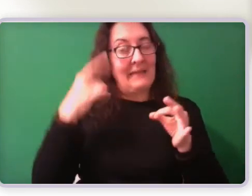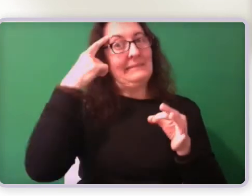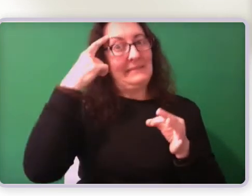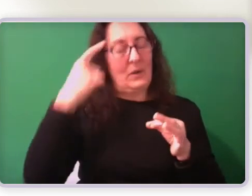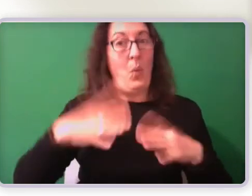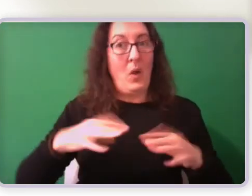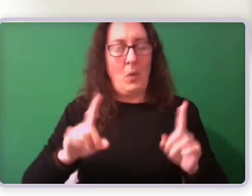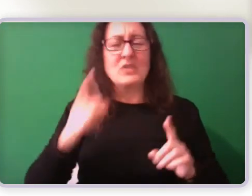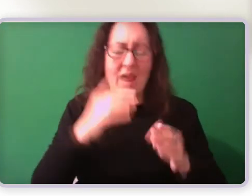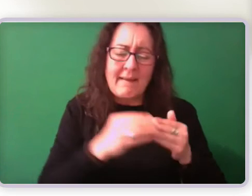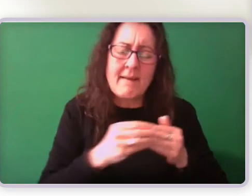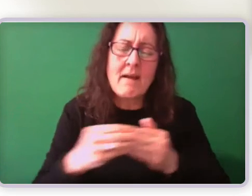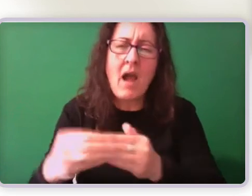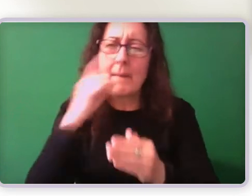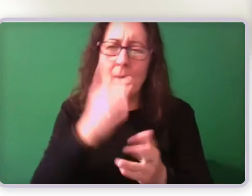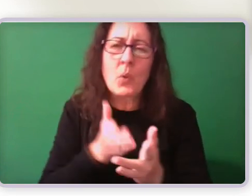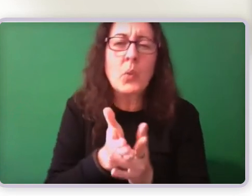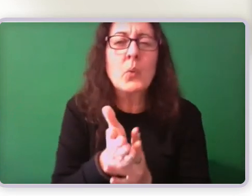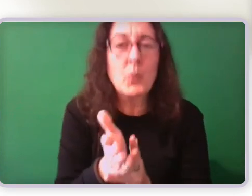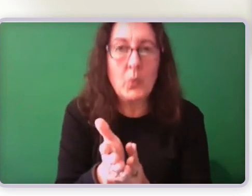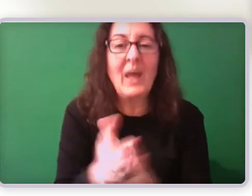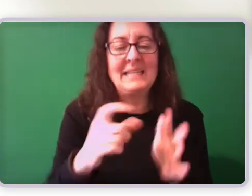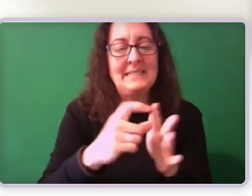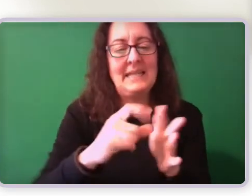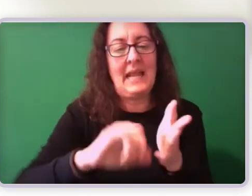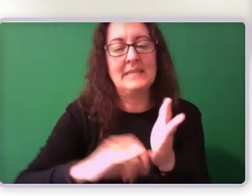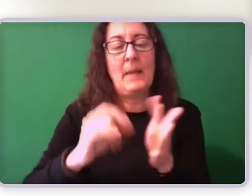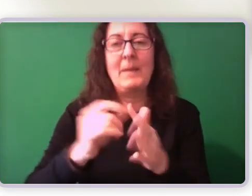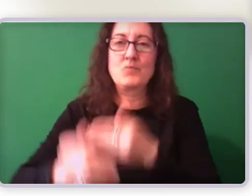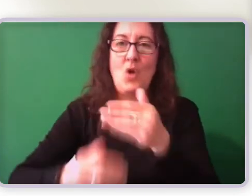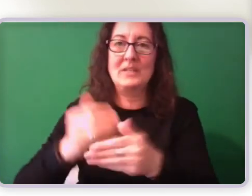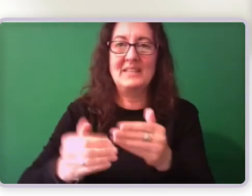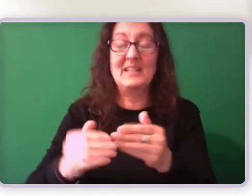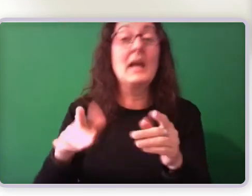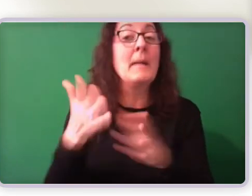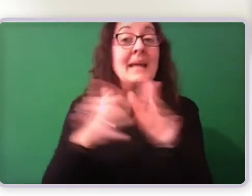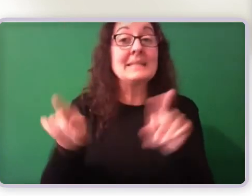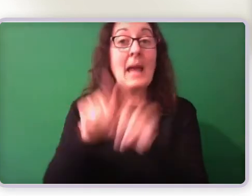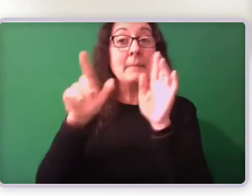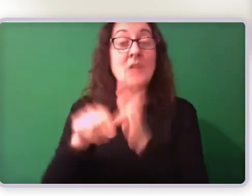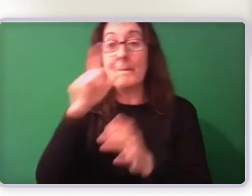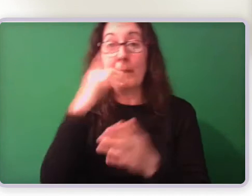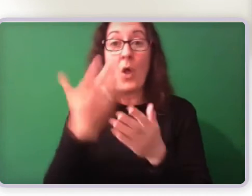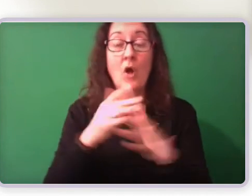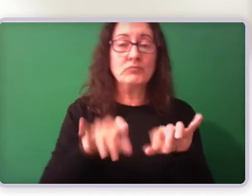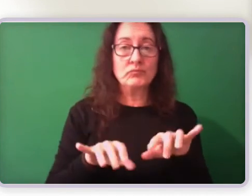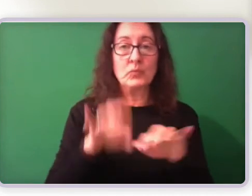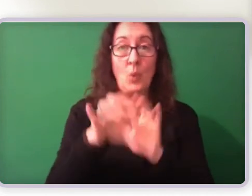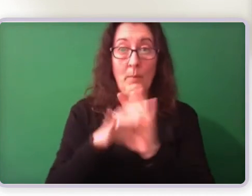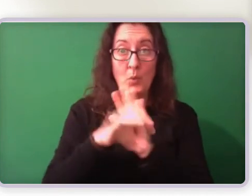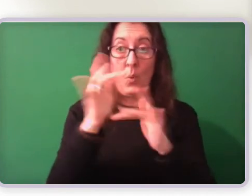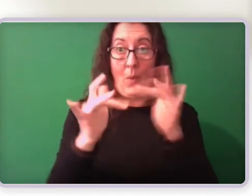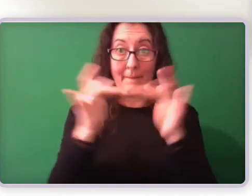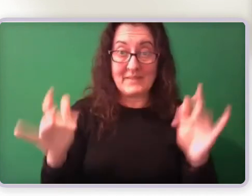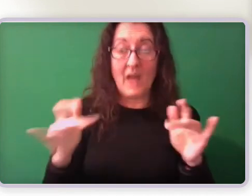process when they come to the website. So when they land on the homepage, they are given these options here. They can either